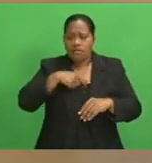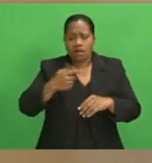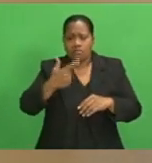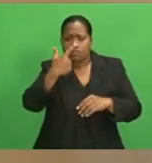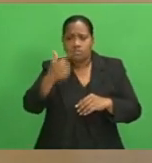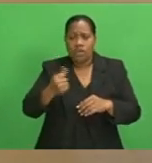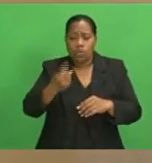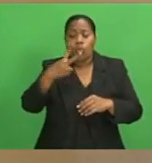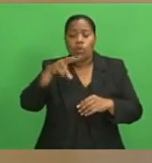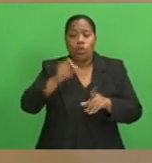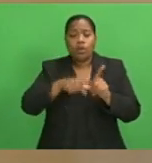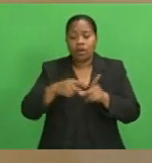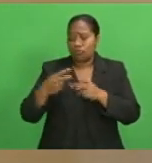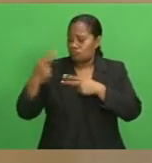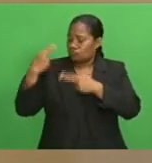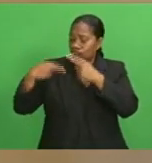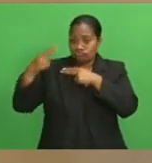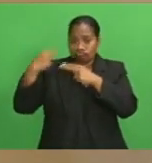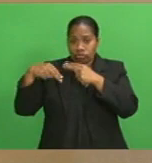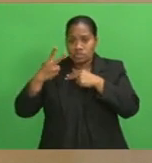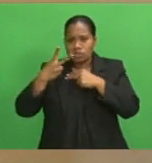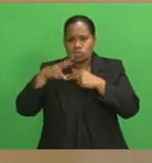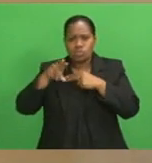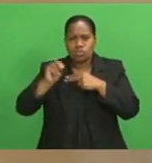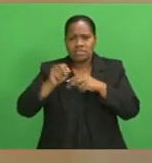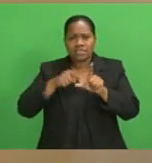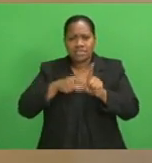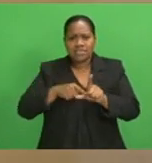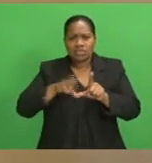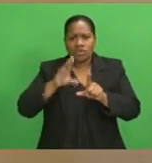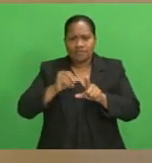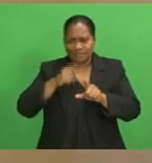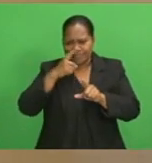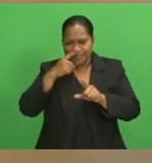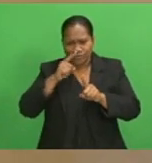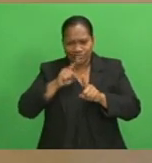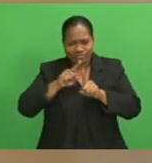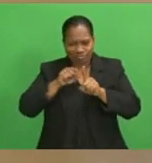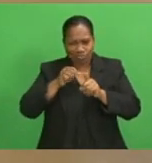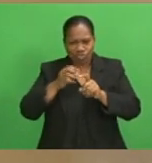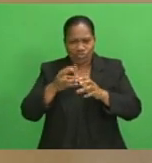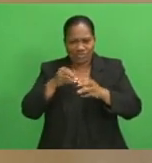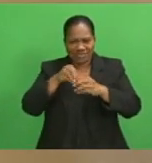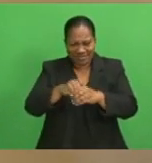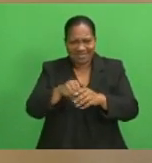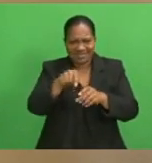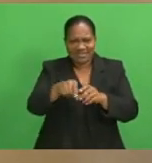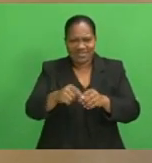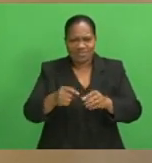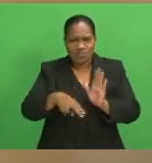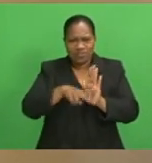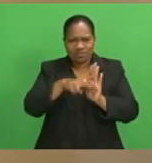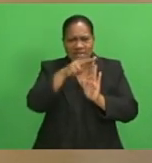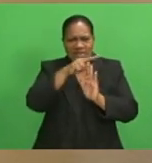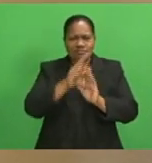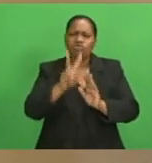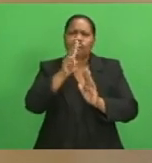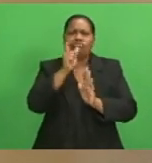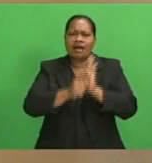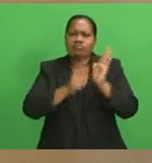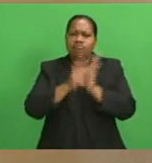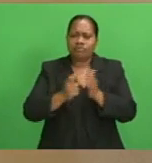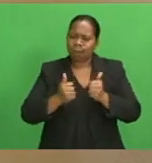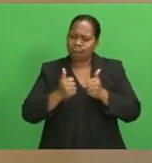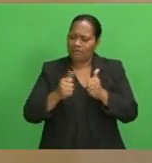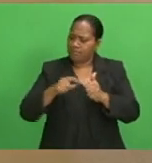years history, 20 years of a great loyal local following and when you're only sort of close on a two-hour drive from Suva,